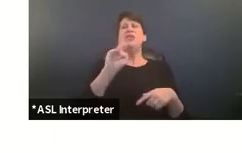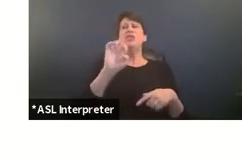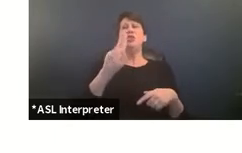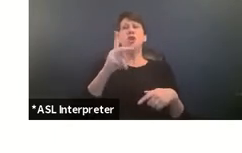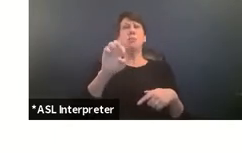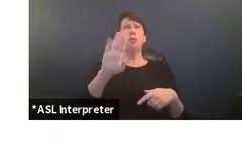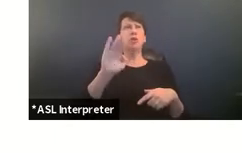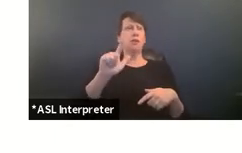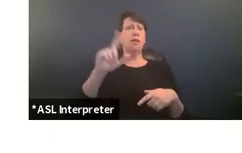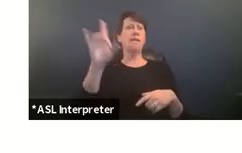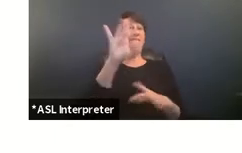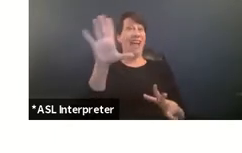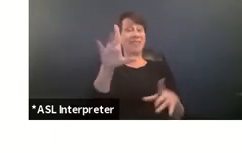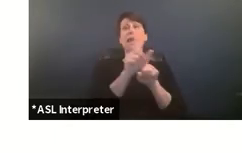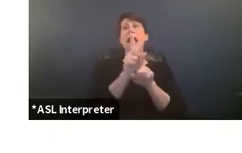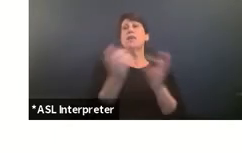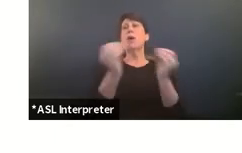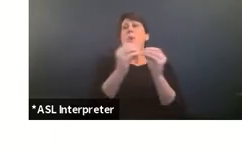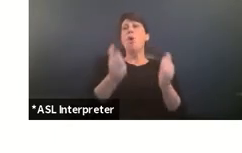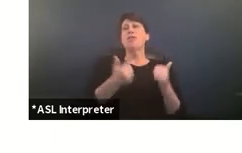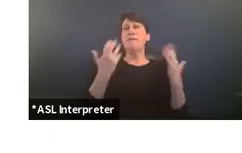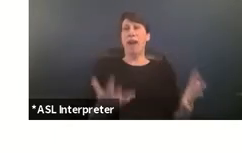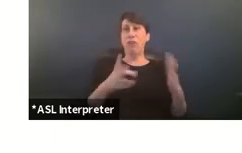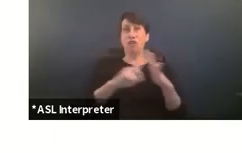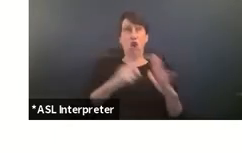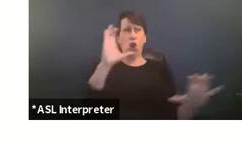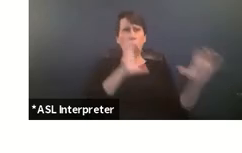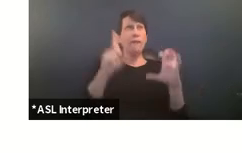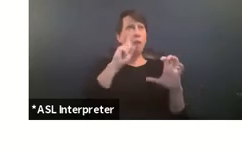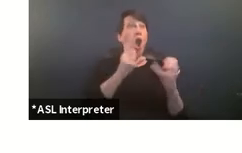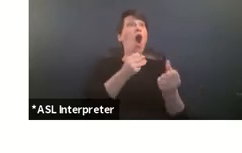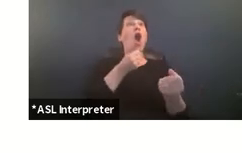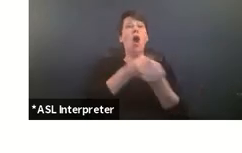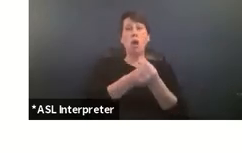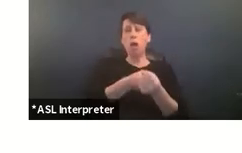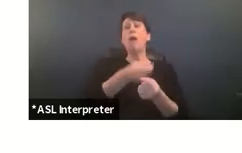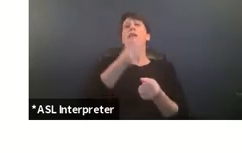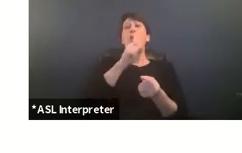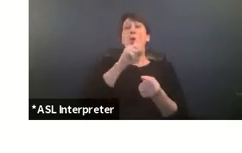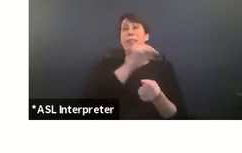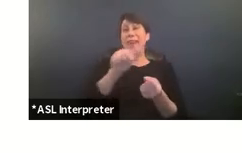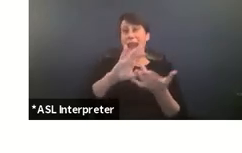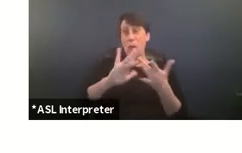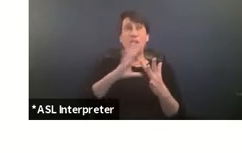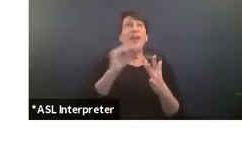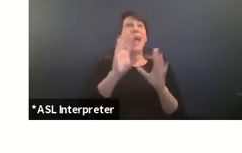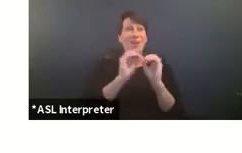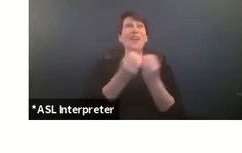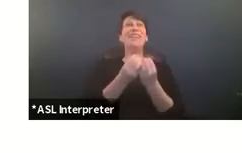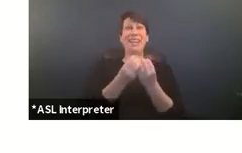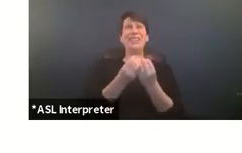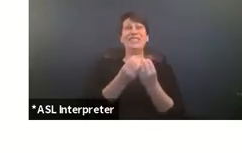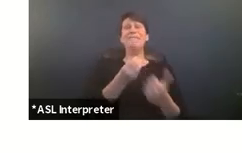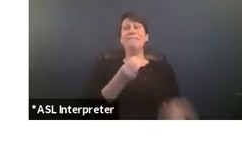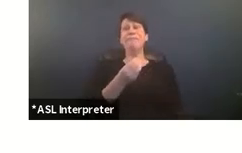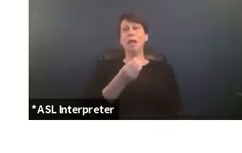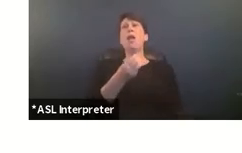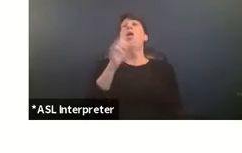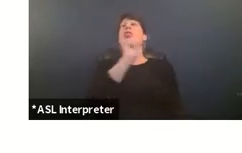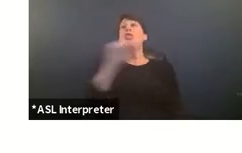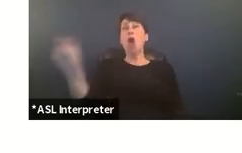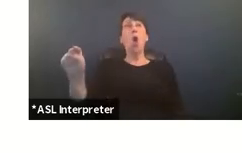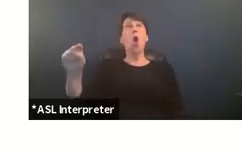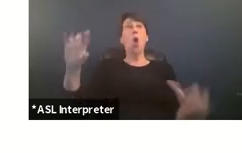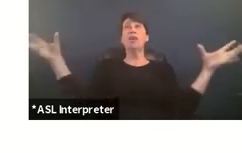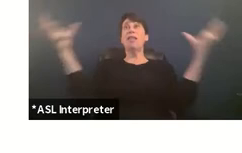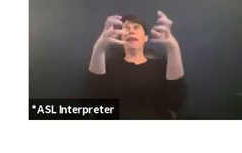but as more and more survivors began seeking support from these kinds of networks and organizations um these collectives